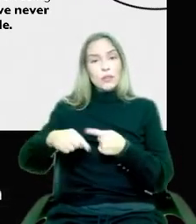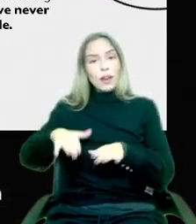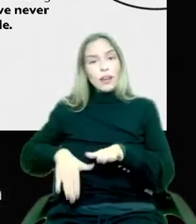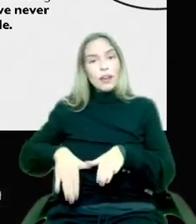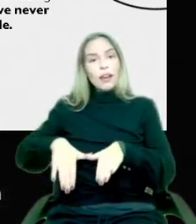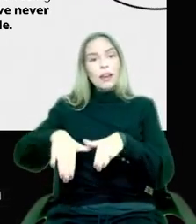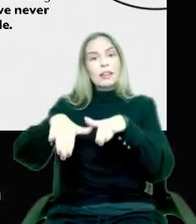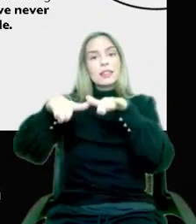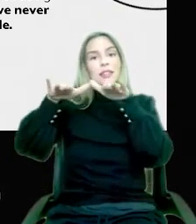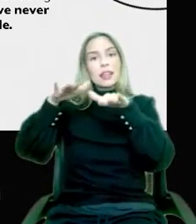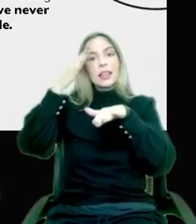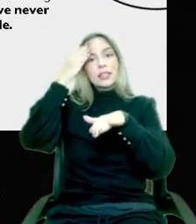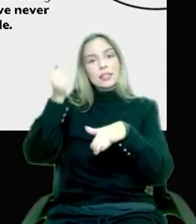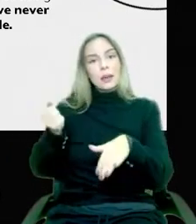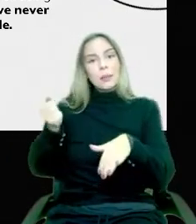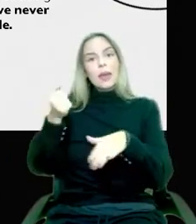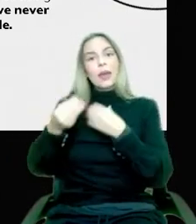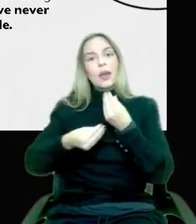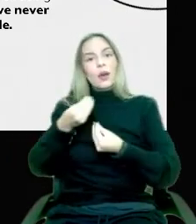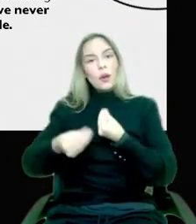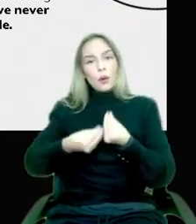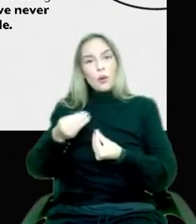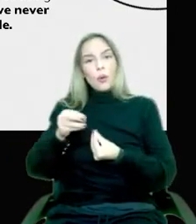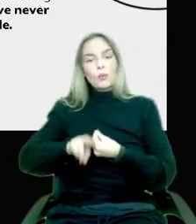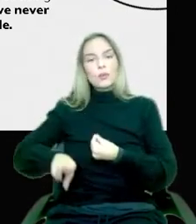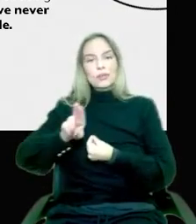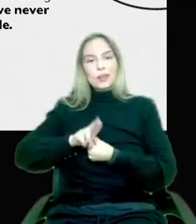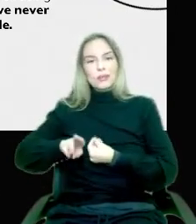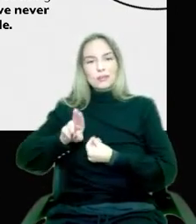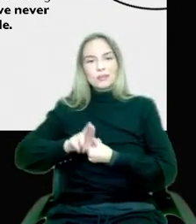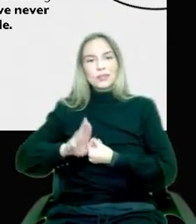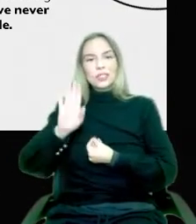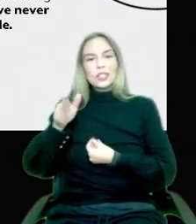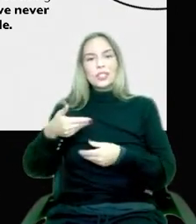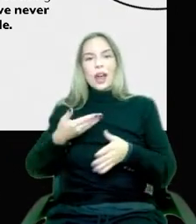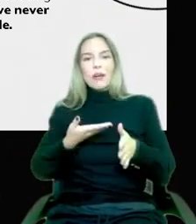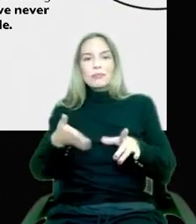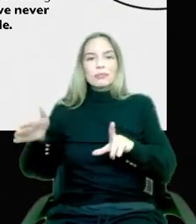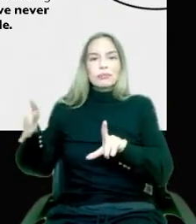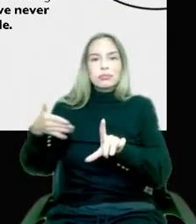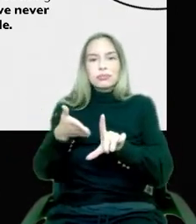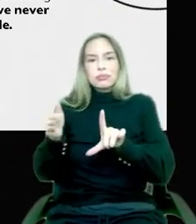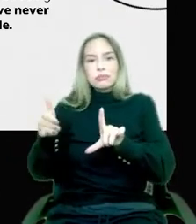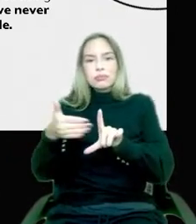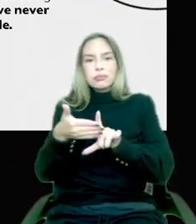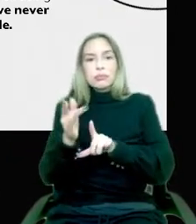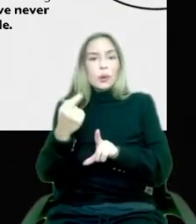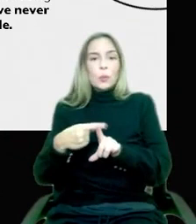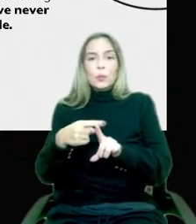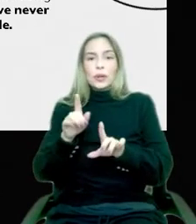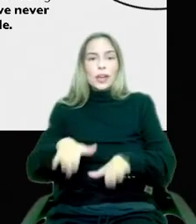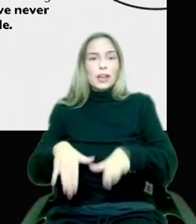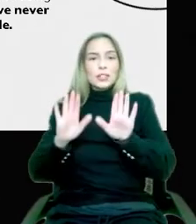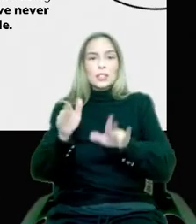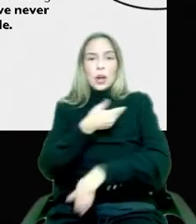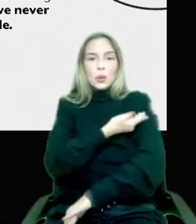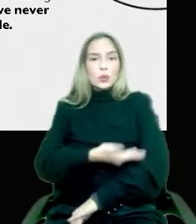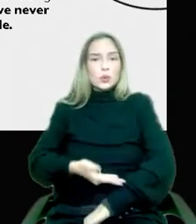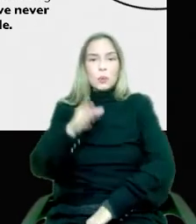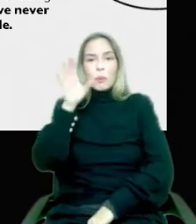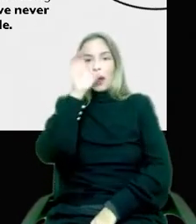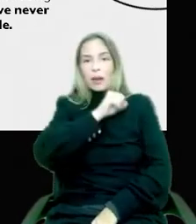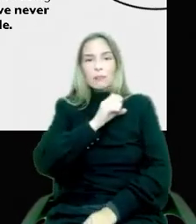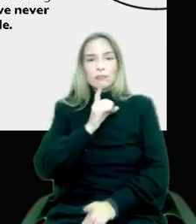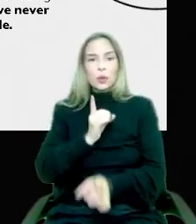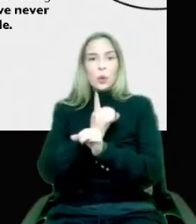leaps and bounds that it's going to be, you know, moving, they're going to grow up with it and they're going to find out ways to use it that we never even